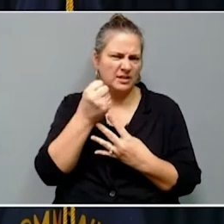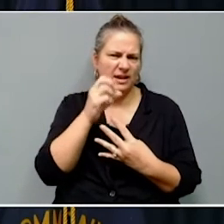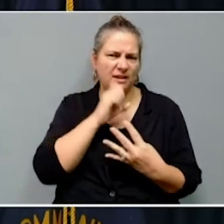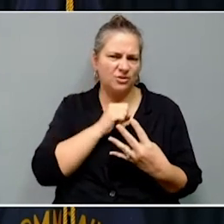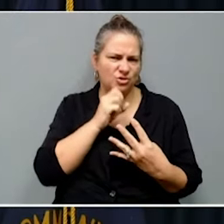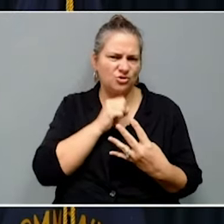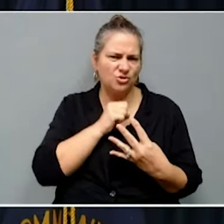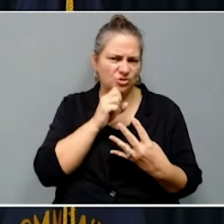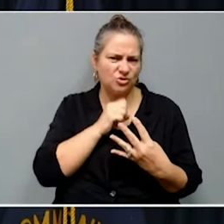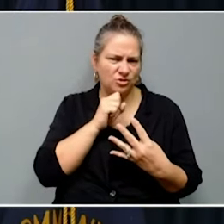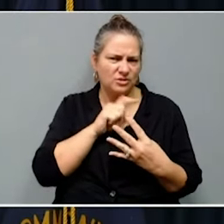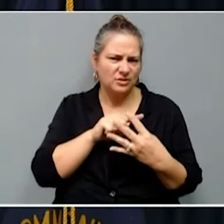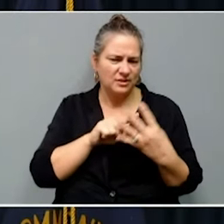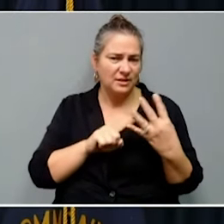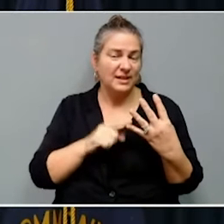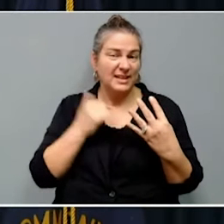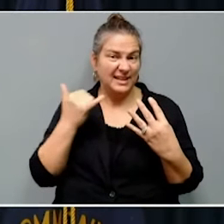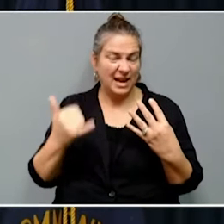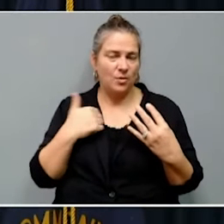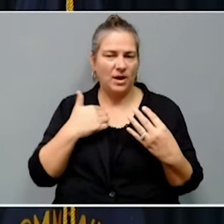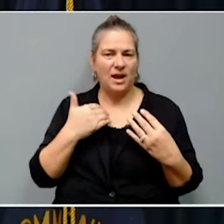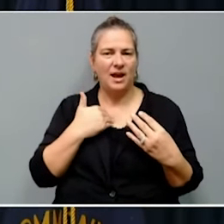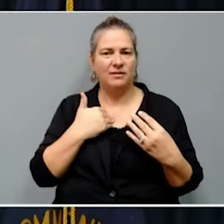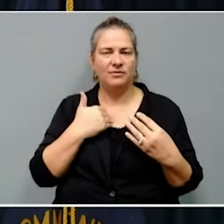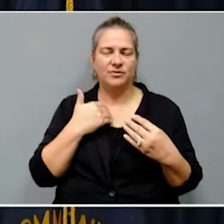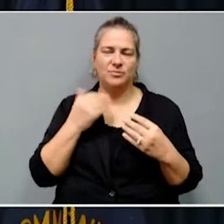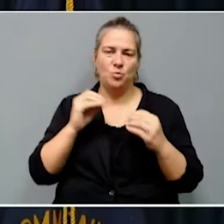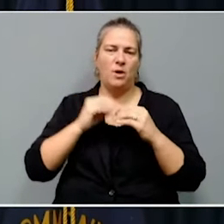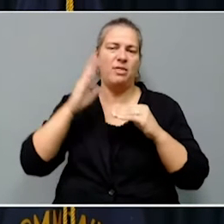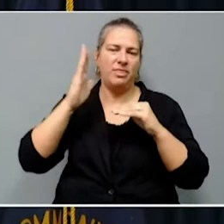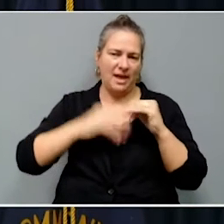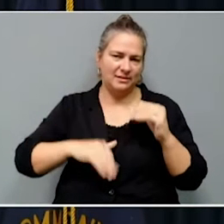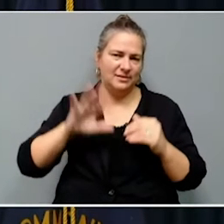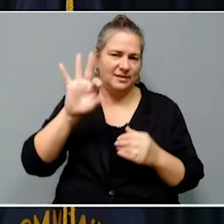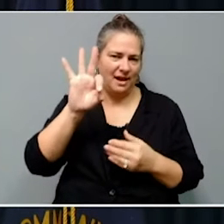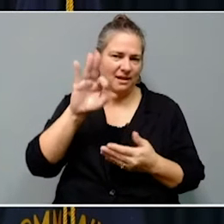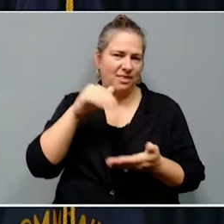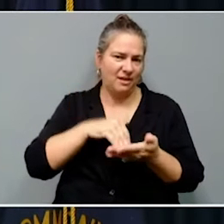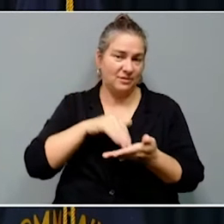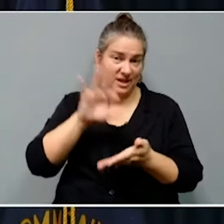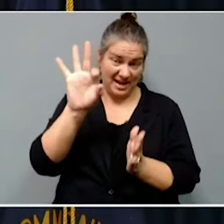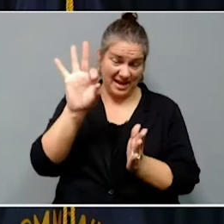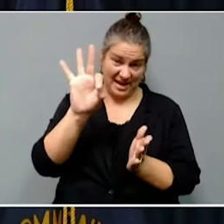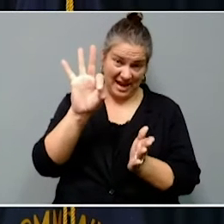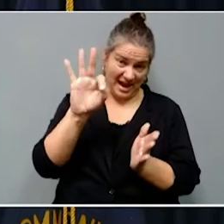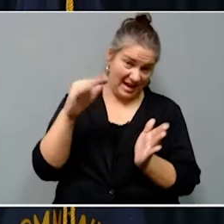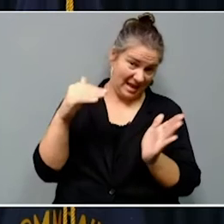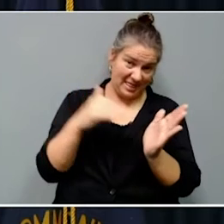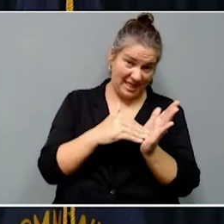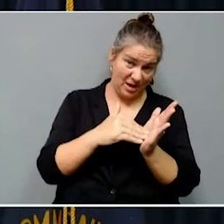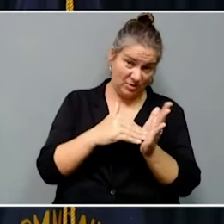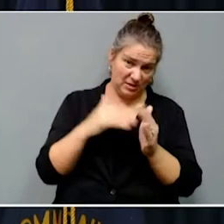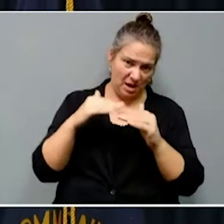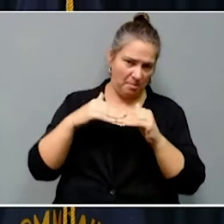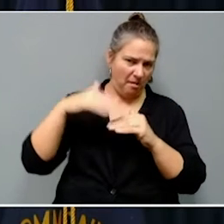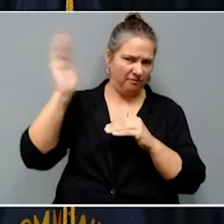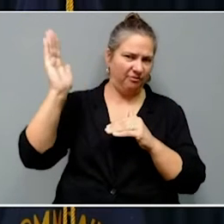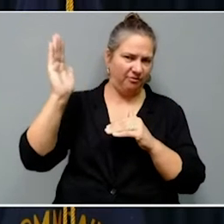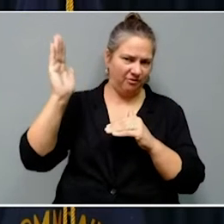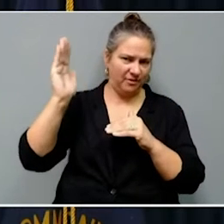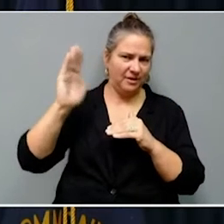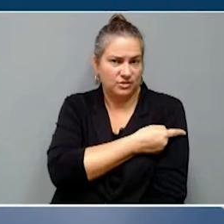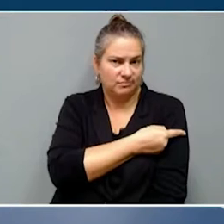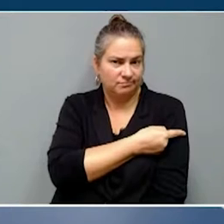time to point out the most dramatic effects of vaccination by comparing the number of COVID-related deaths between vaccinated and unvaccinated